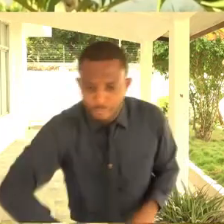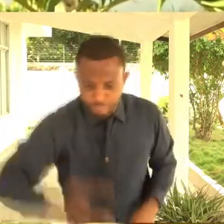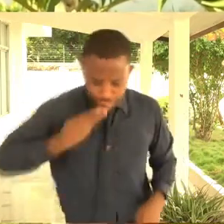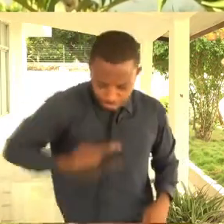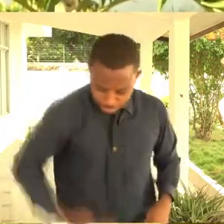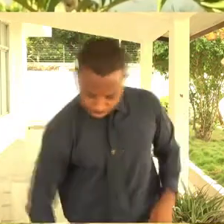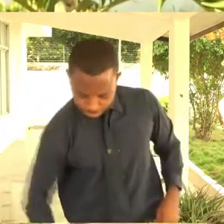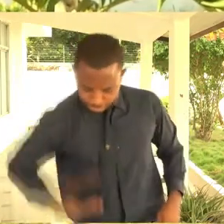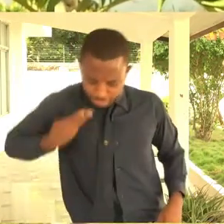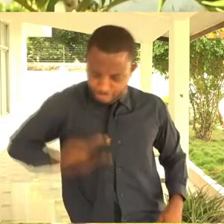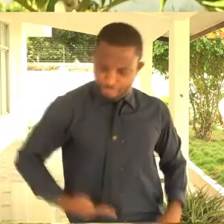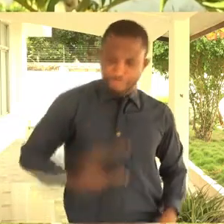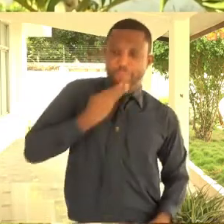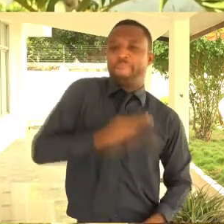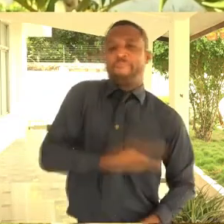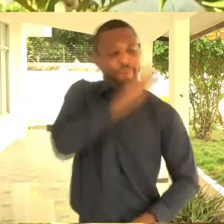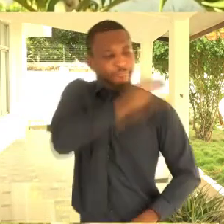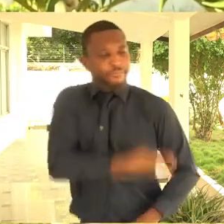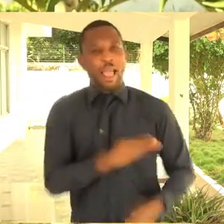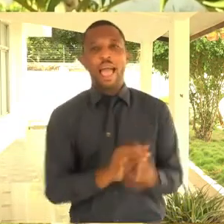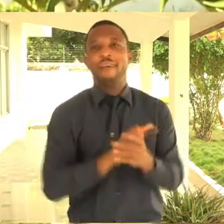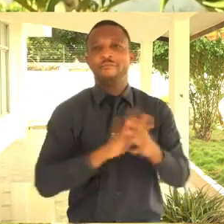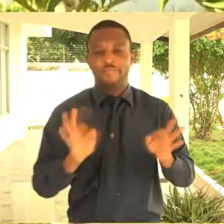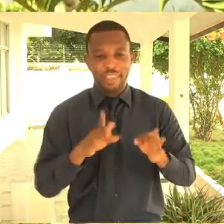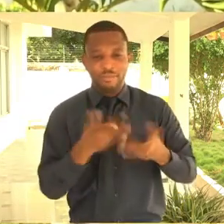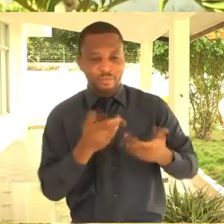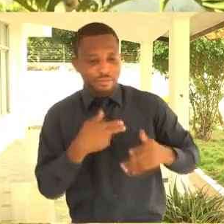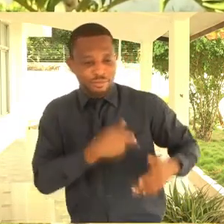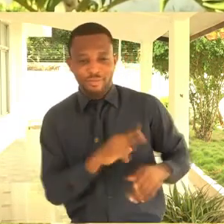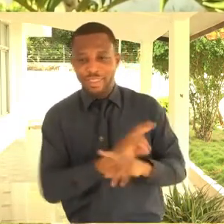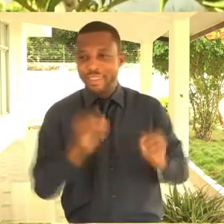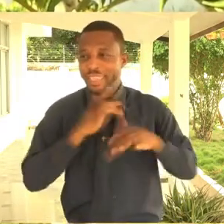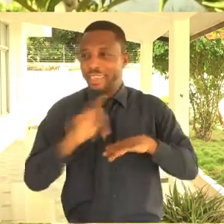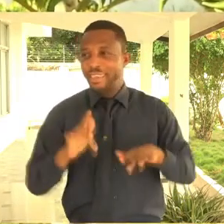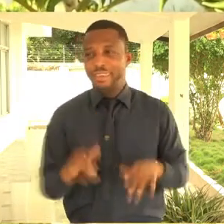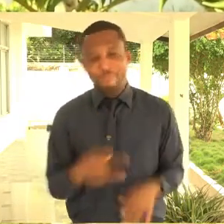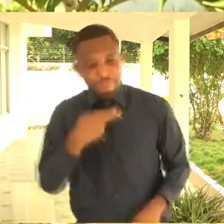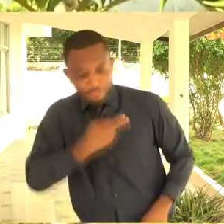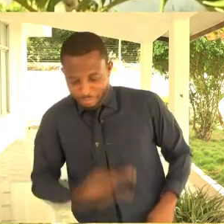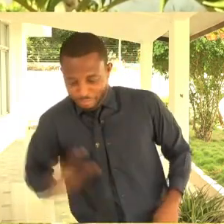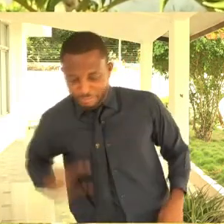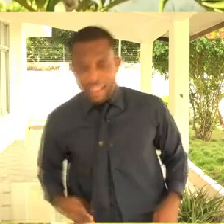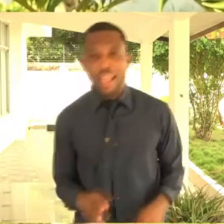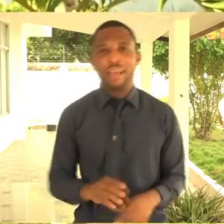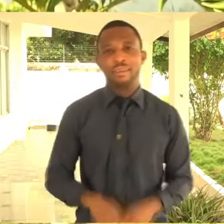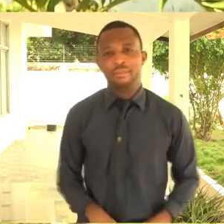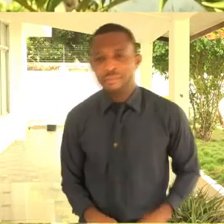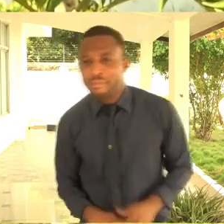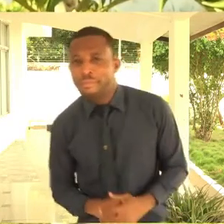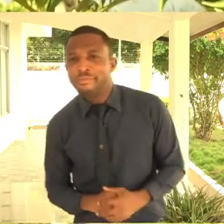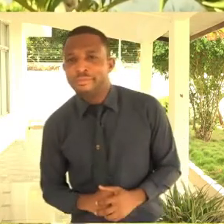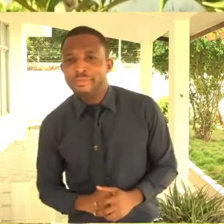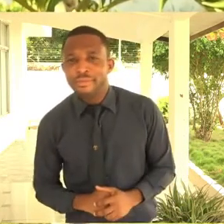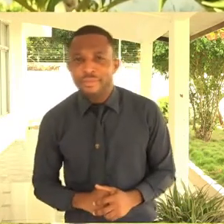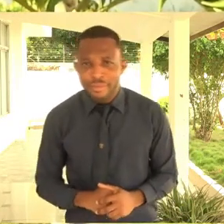They showed me to their skills. Hey, when he goes up there, this man is coming up. Don't stop him. So they checked everything. I was cleared. So he went there.